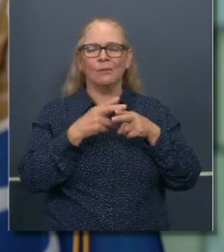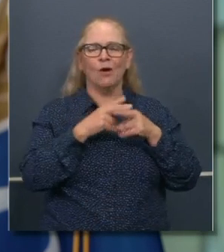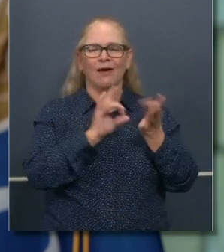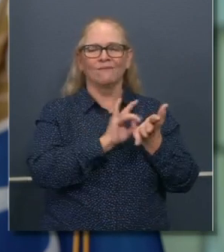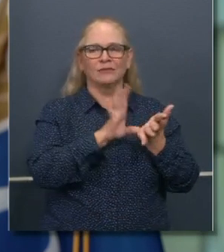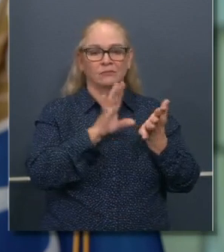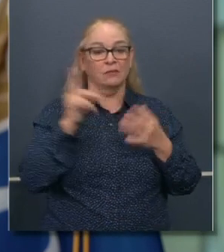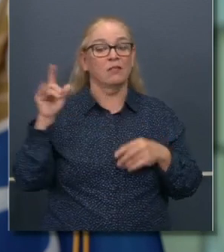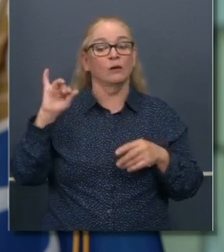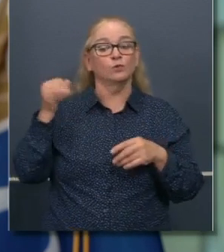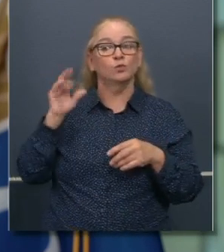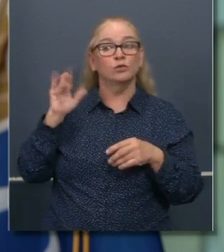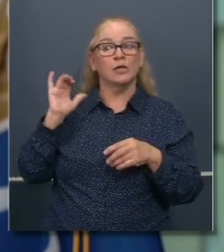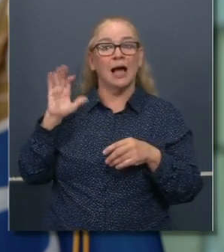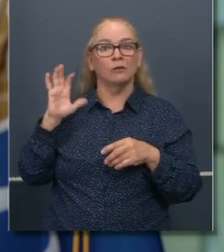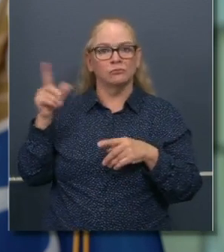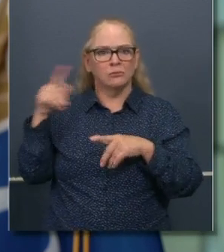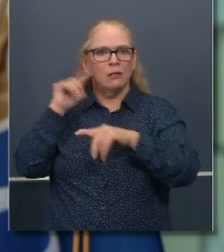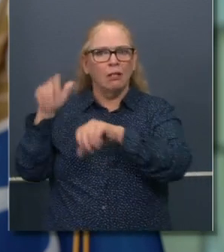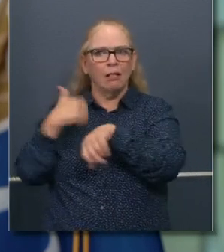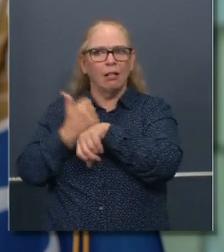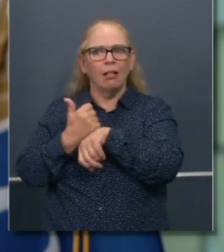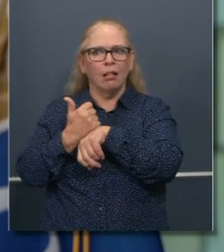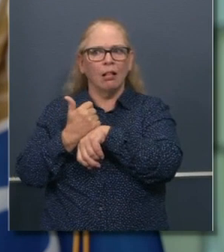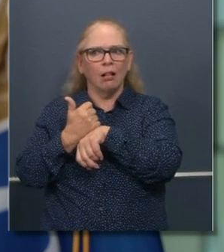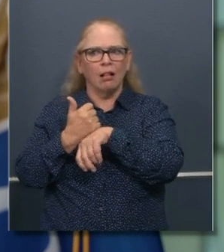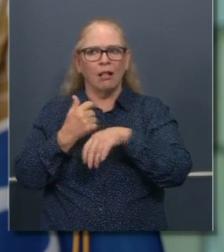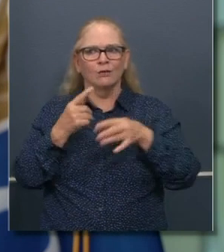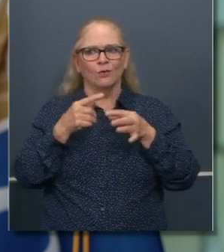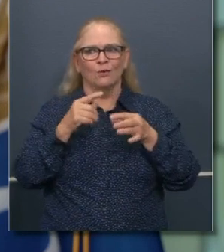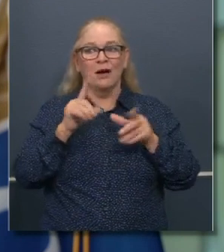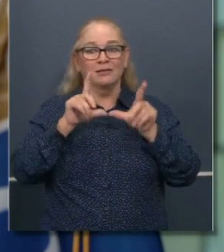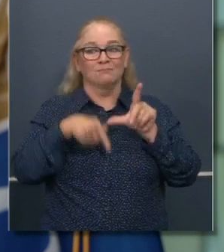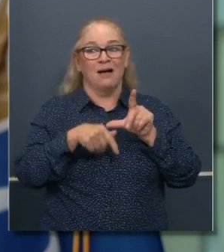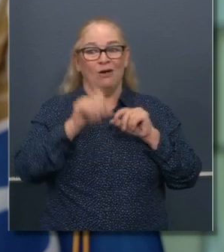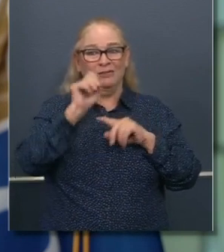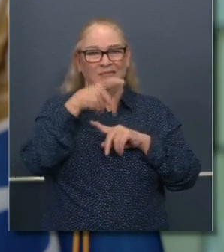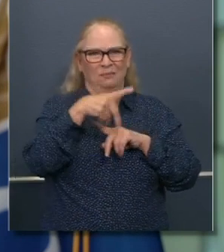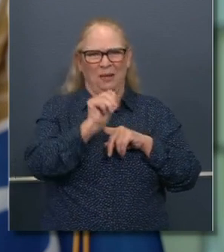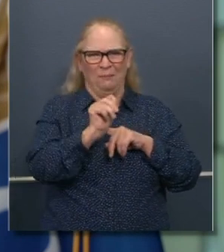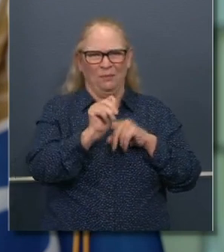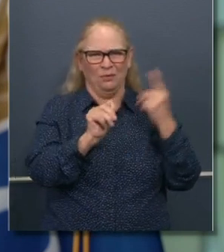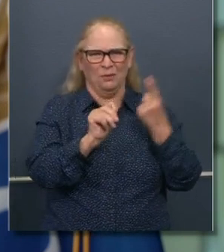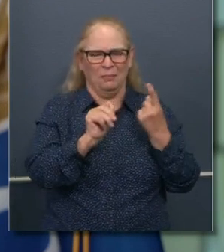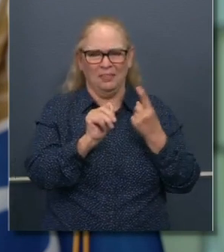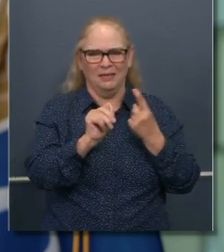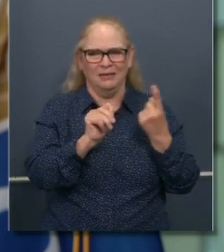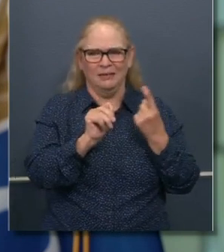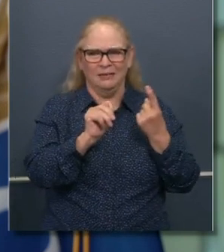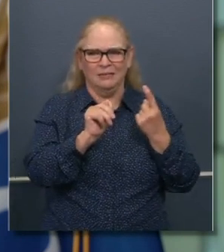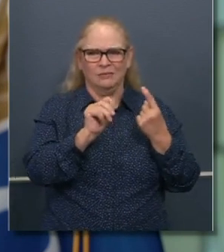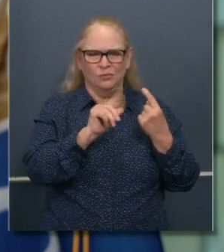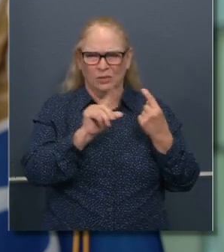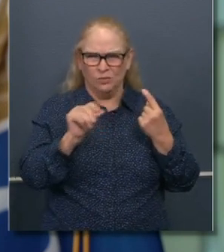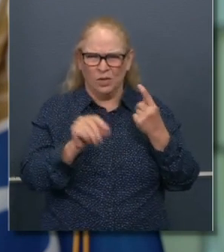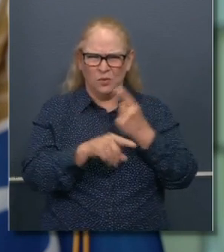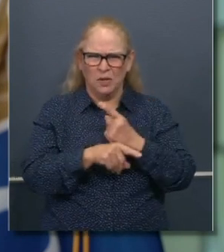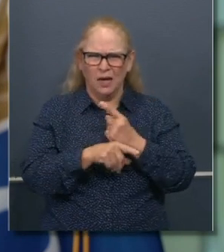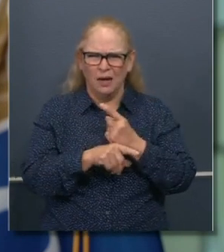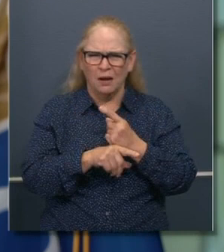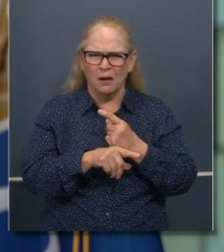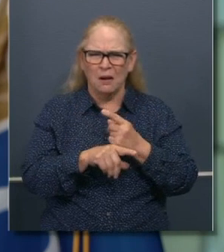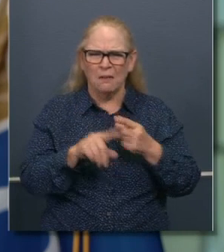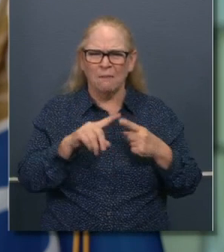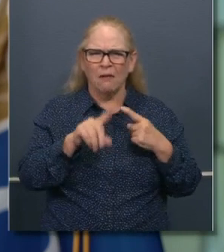September the 1st, um, isn't it likely that any bill the legislature passes won't take effect until January